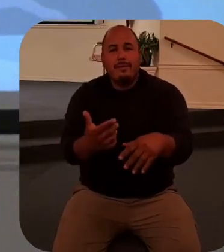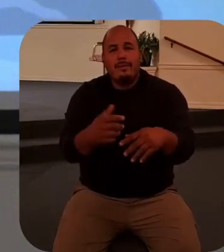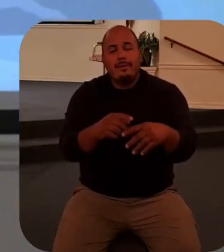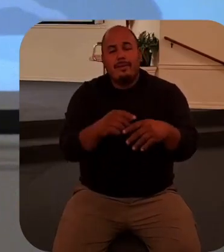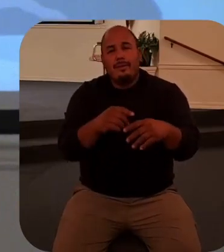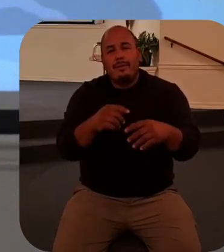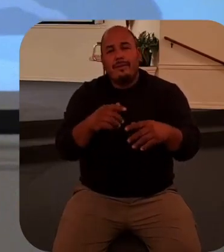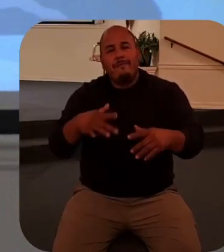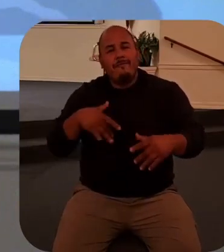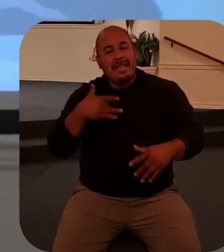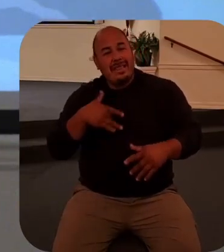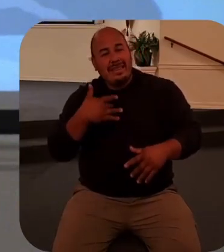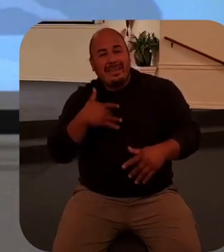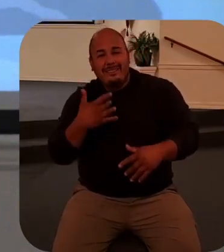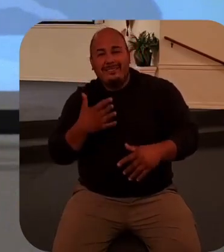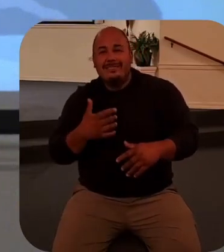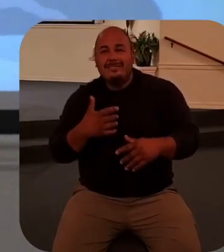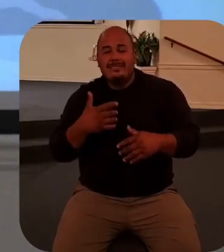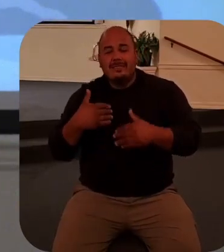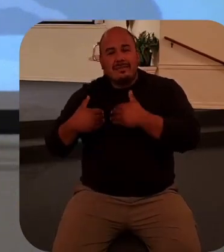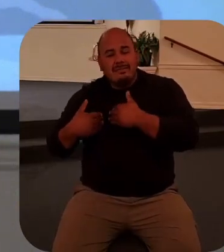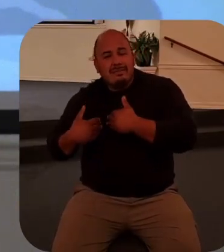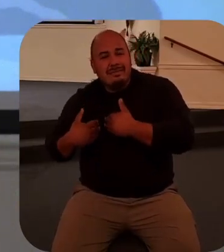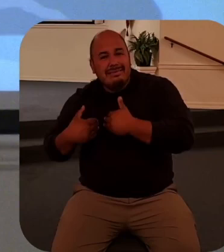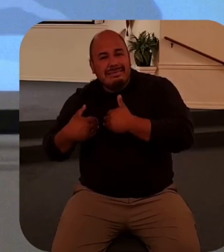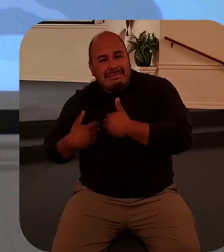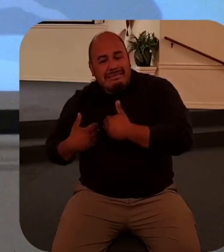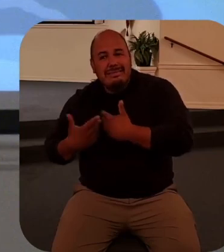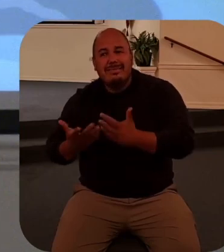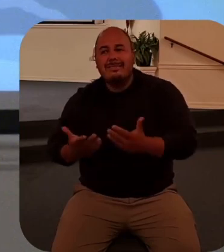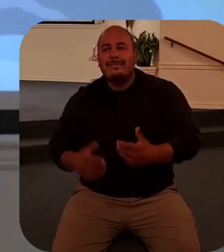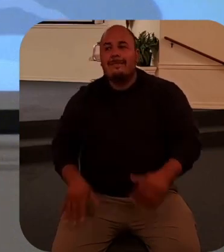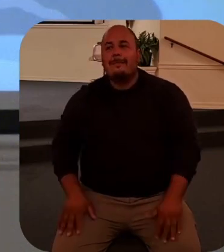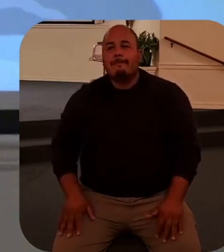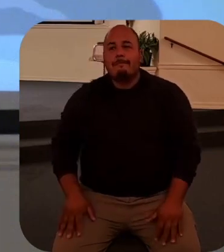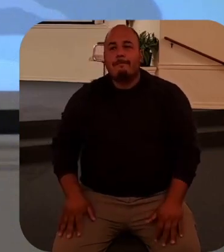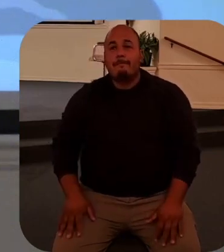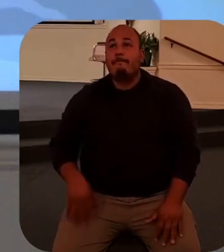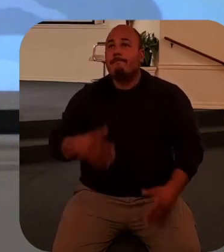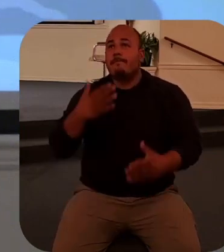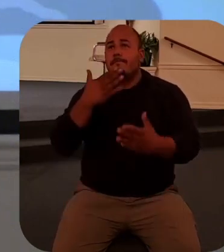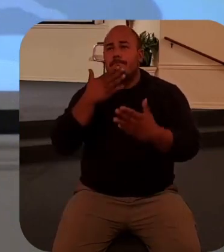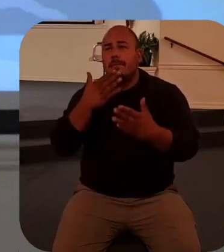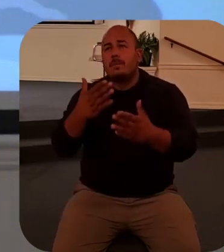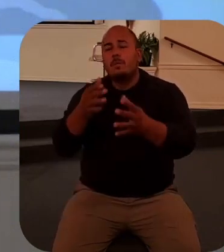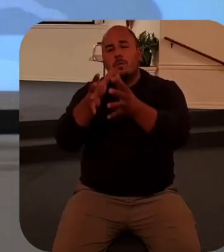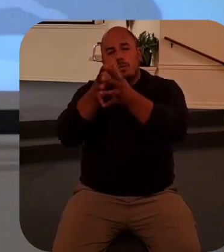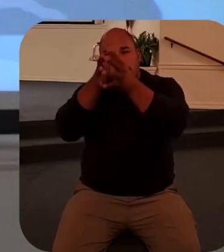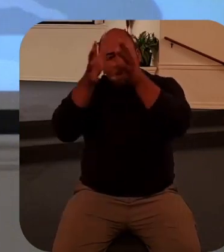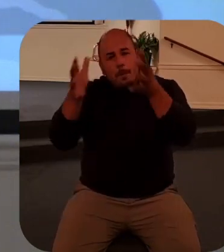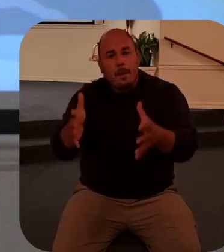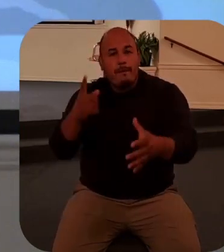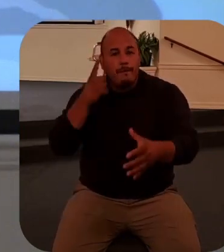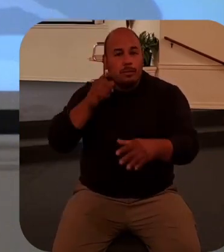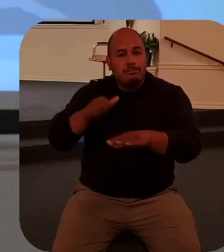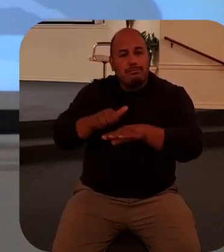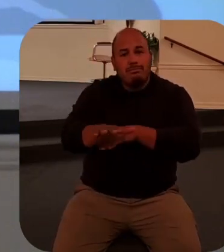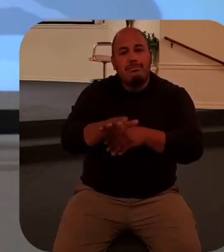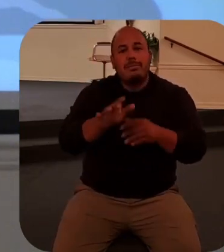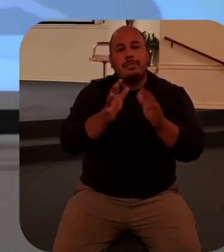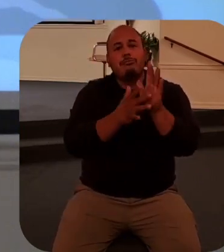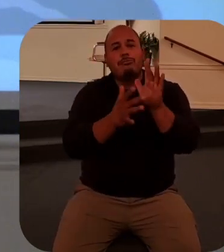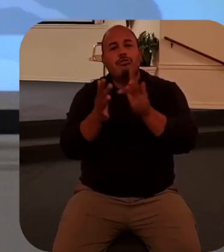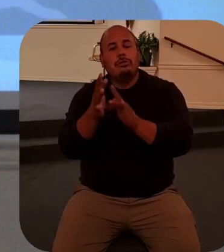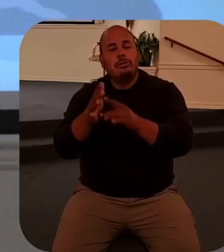upon us you know how heavy those burdens are thank you for sending Jesus to walk with us and to share those